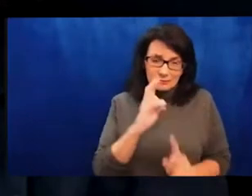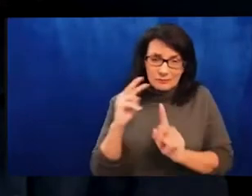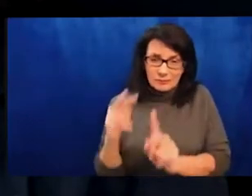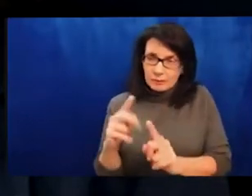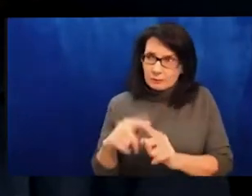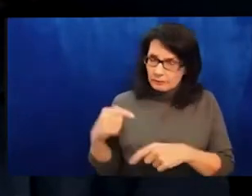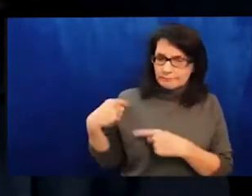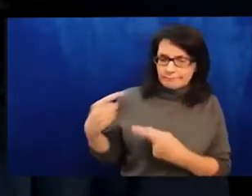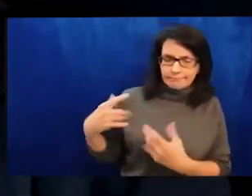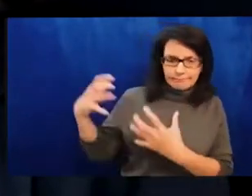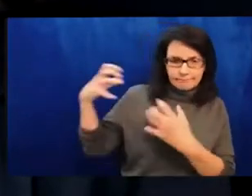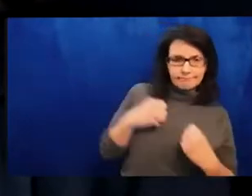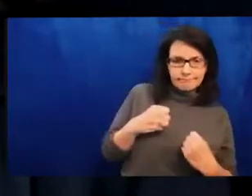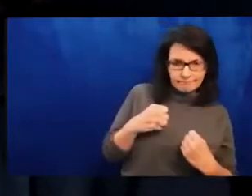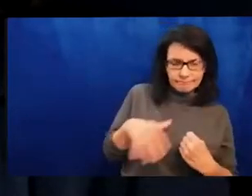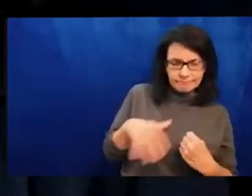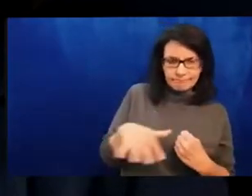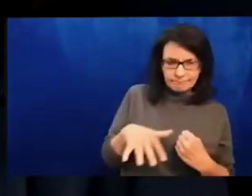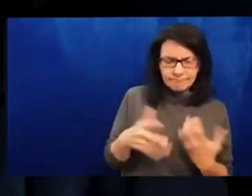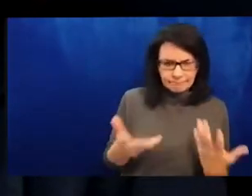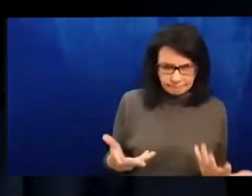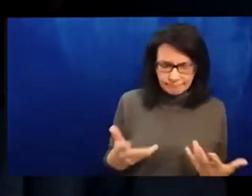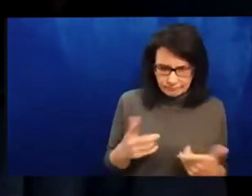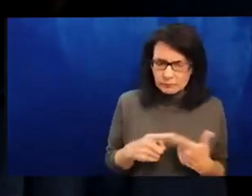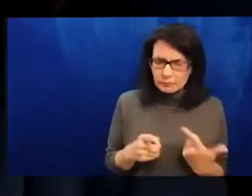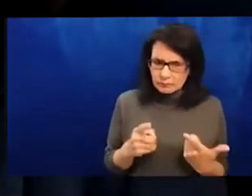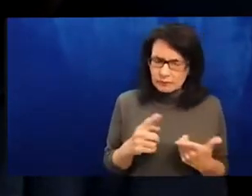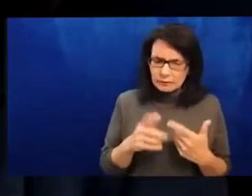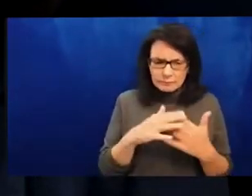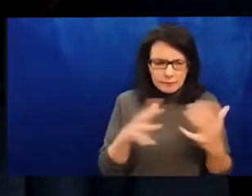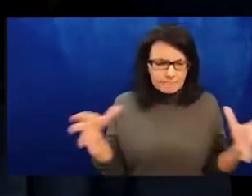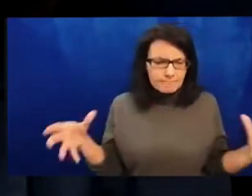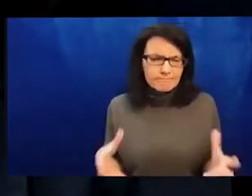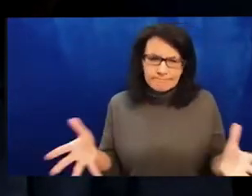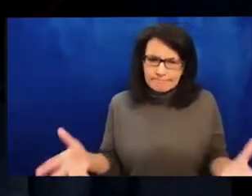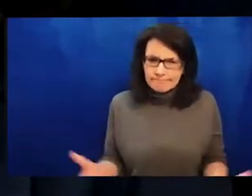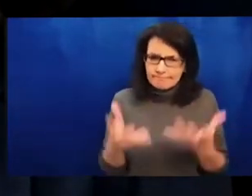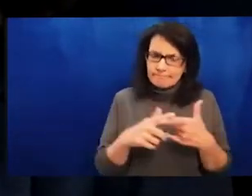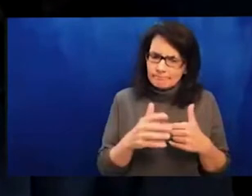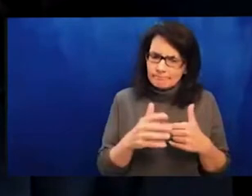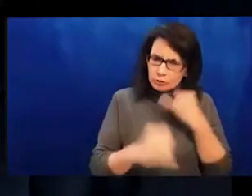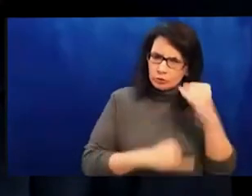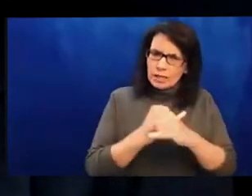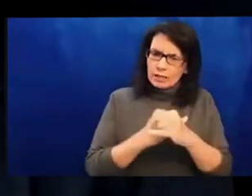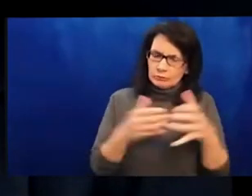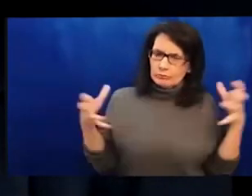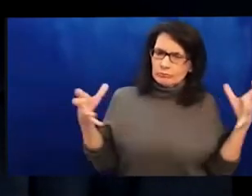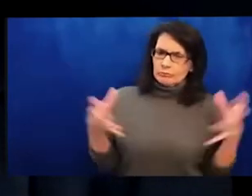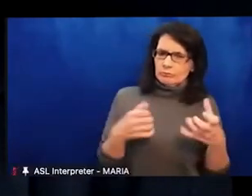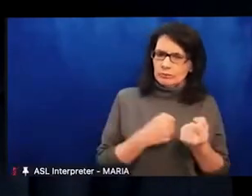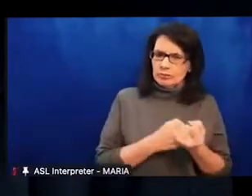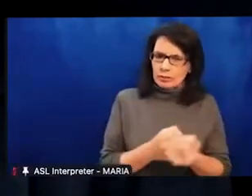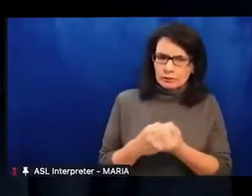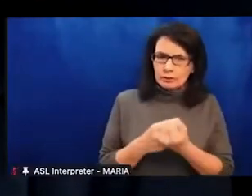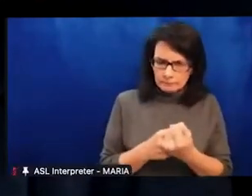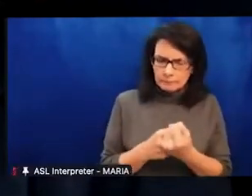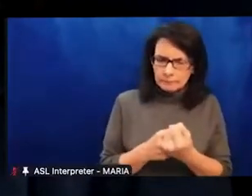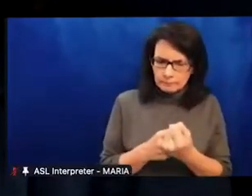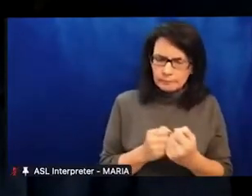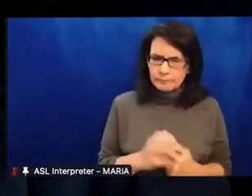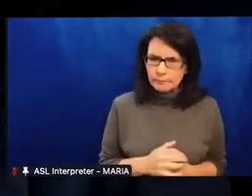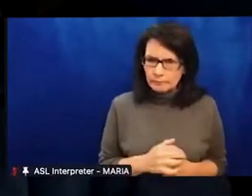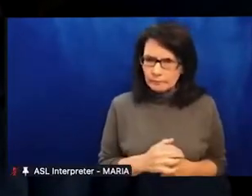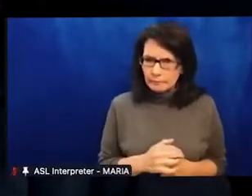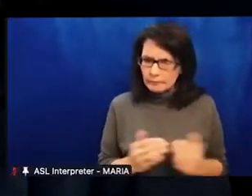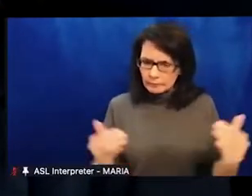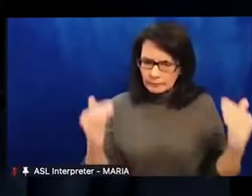from Beirut with a lens from Syria and their experience with Russian aggression. Regretfully our speaker from Palestine could not join us but we